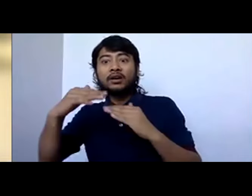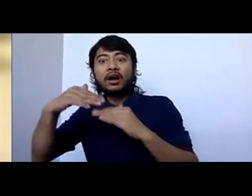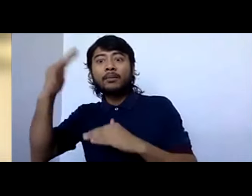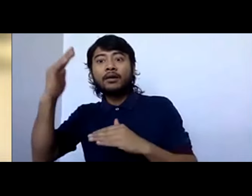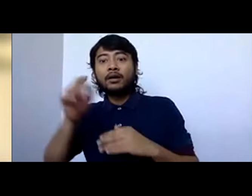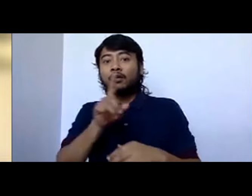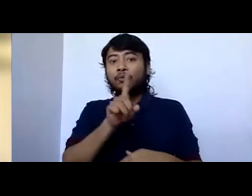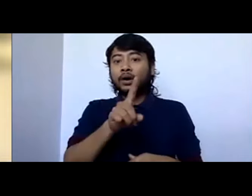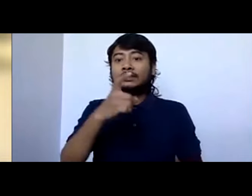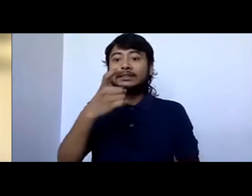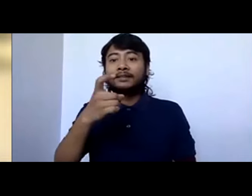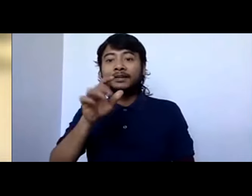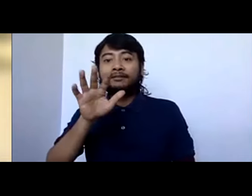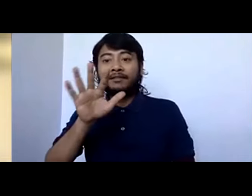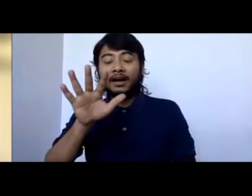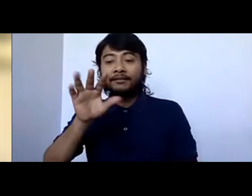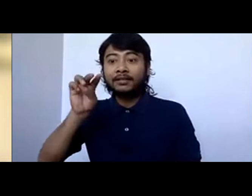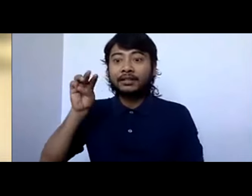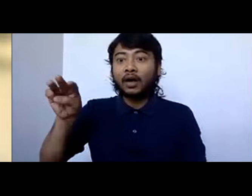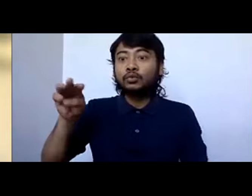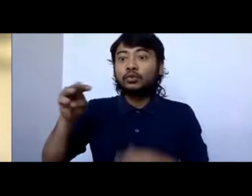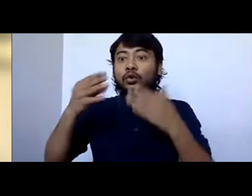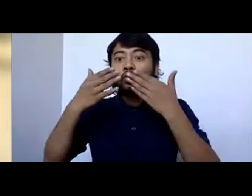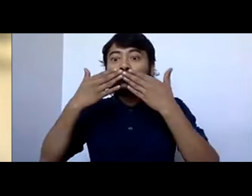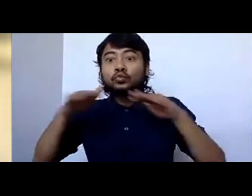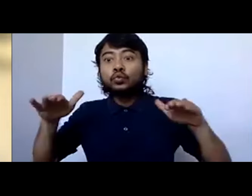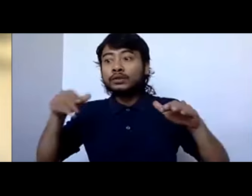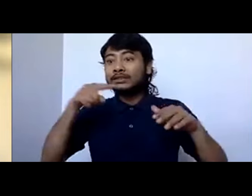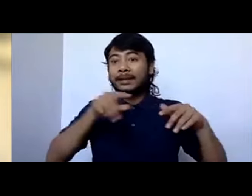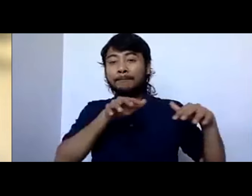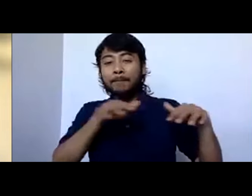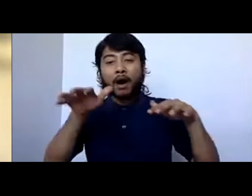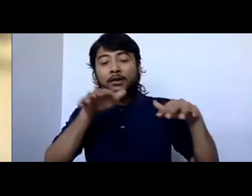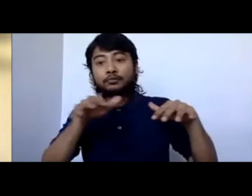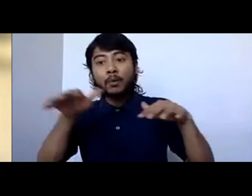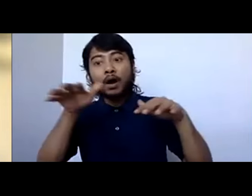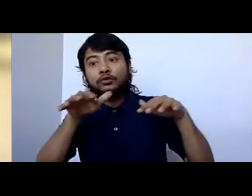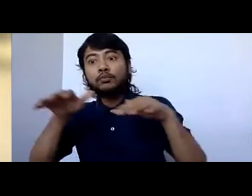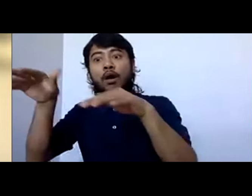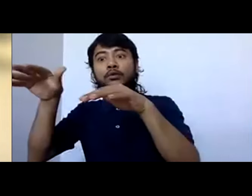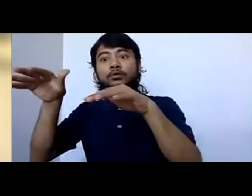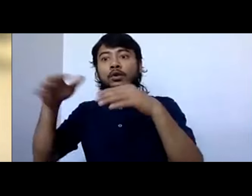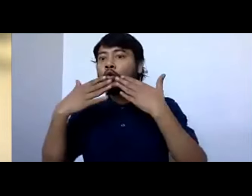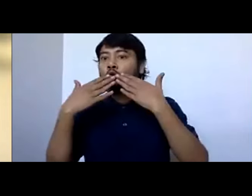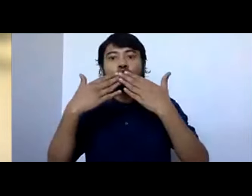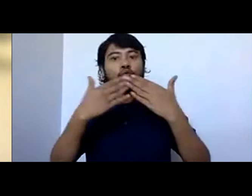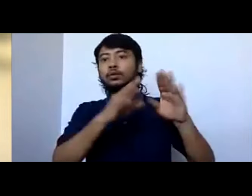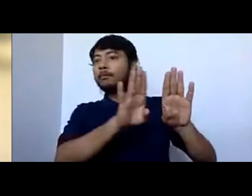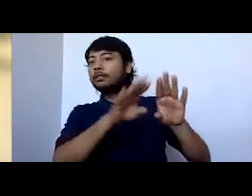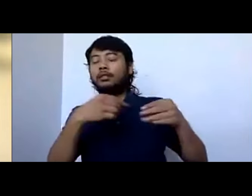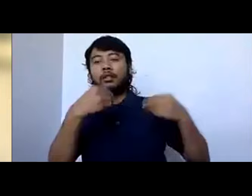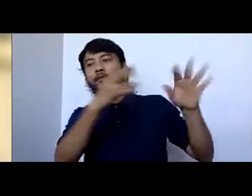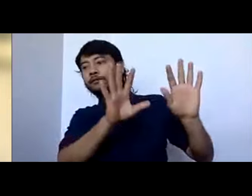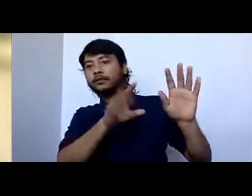170,000 students marched all across the country and many of them came to the parliament to talk about, you know, action